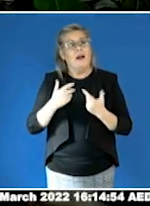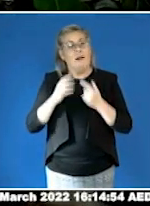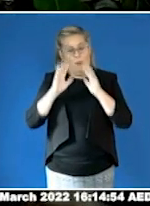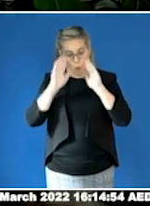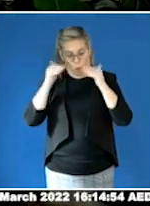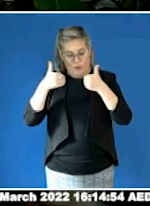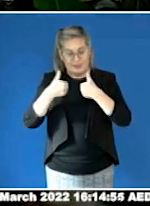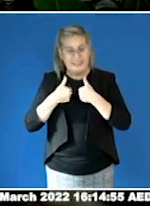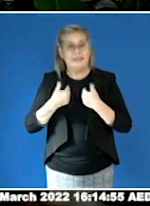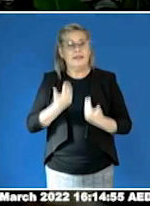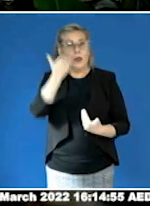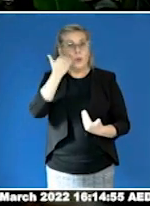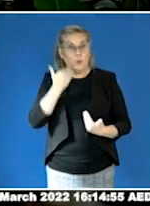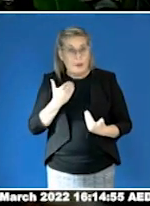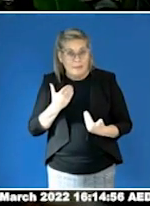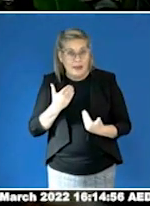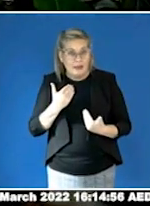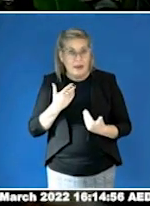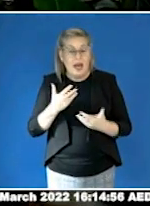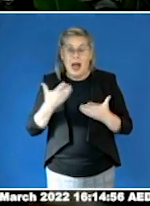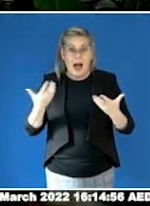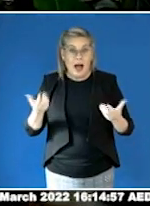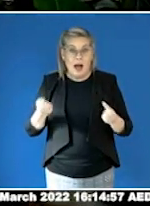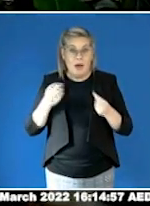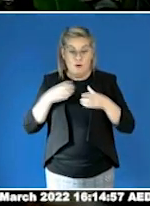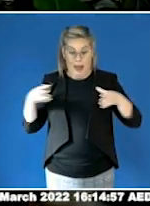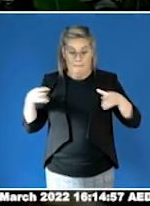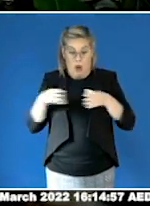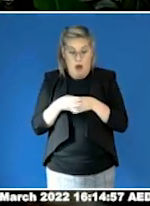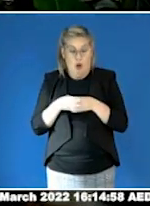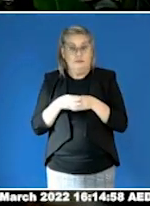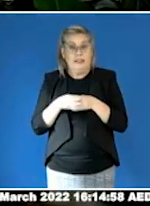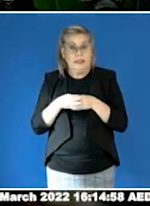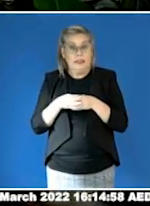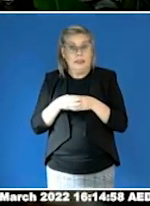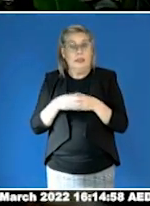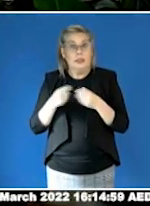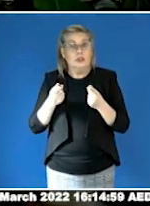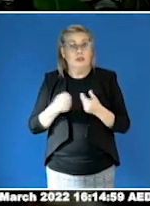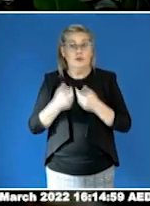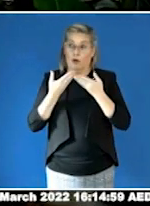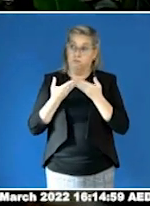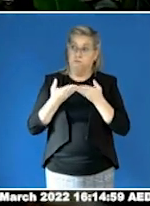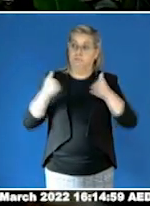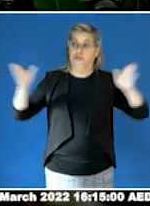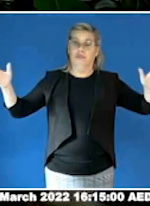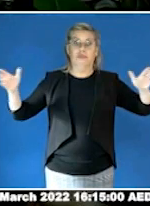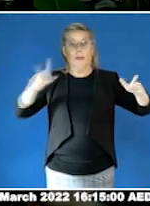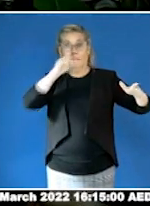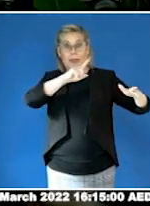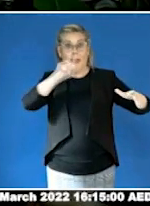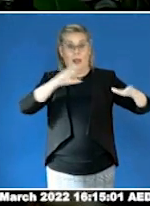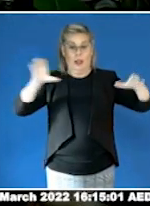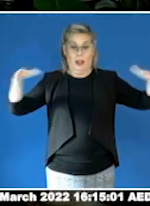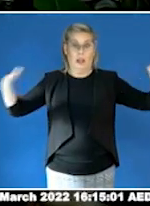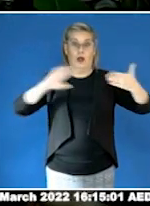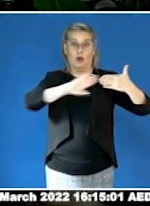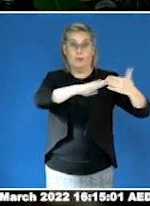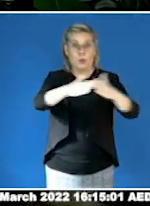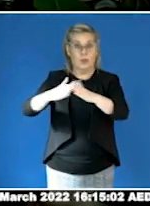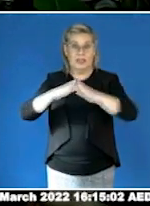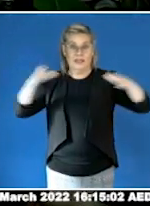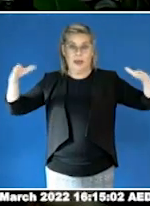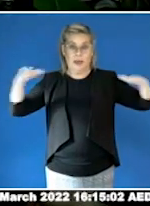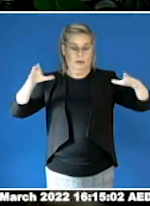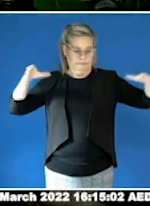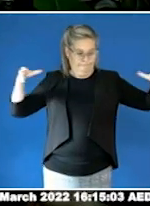minority within a minority and a minority and it's really taking the impact and it's formed some of the recommendations we have got for you